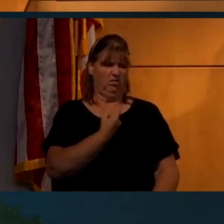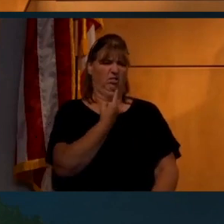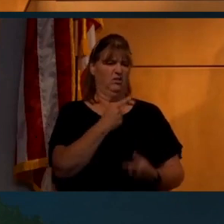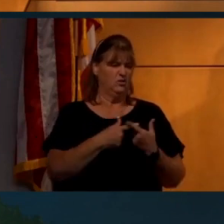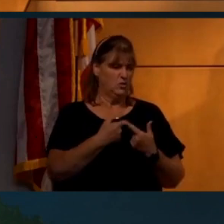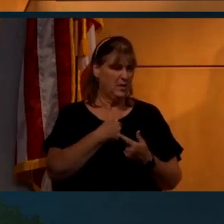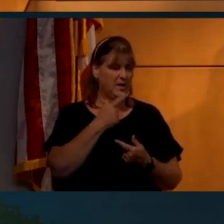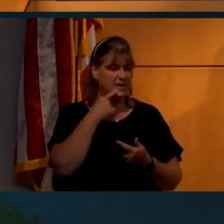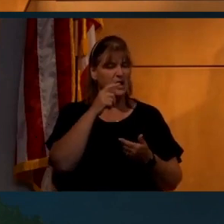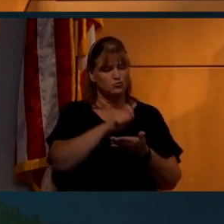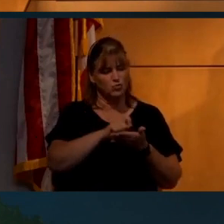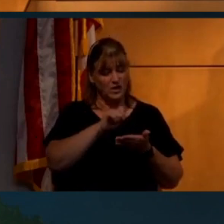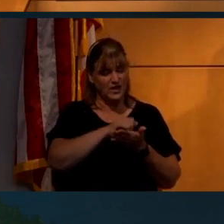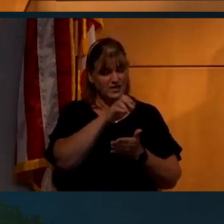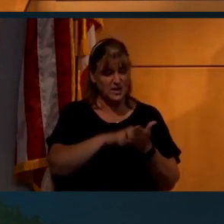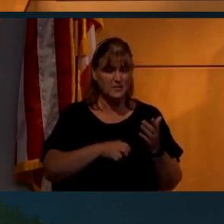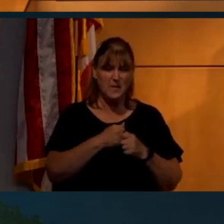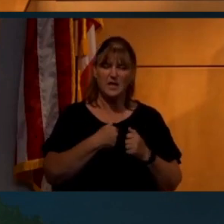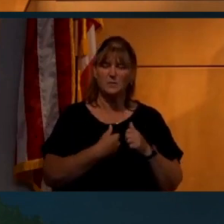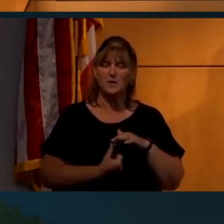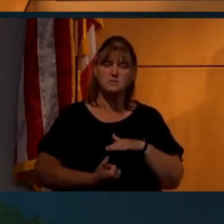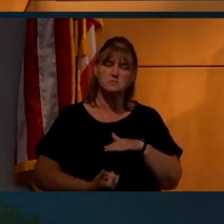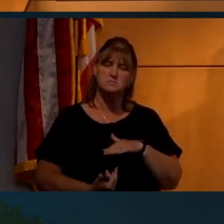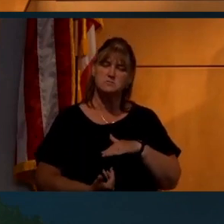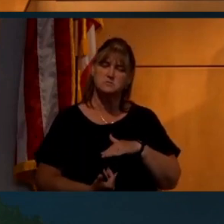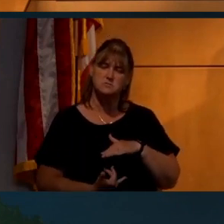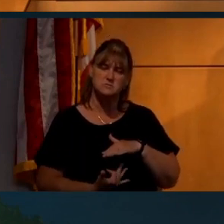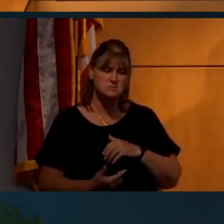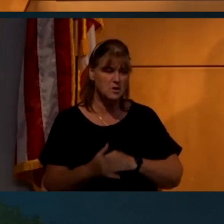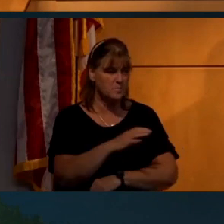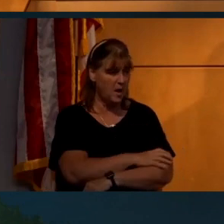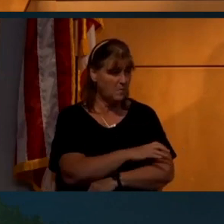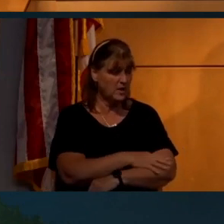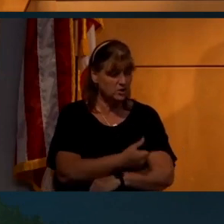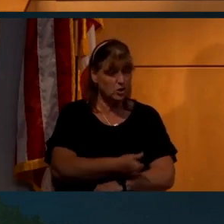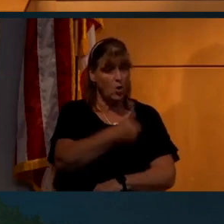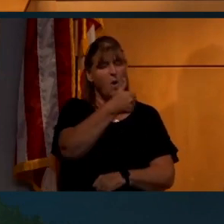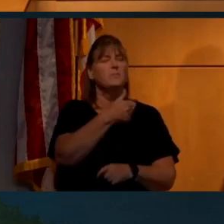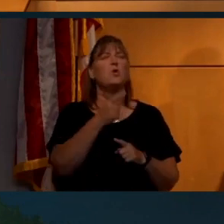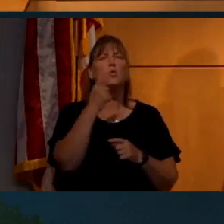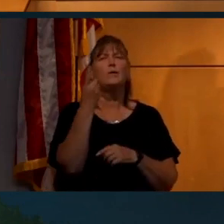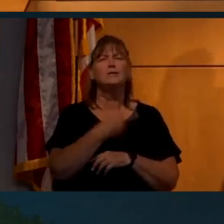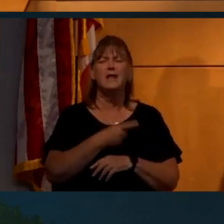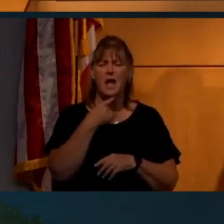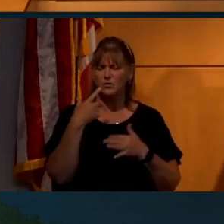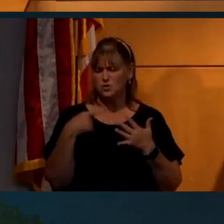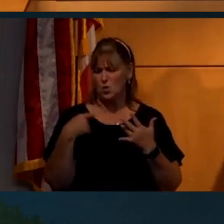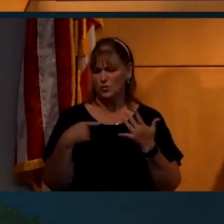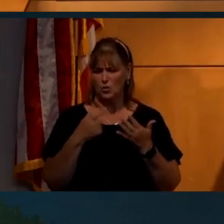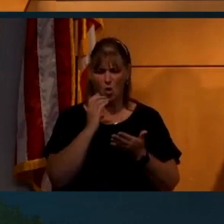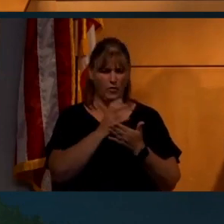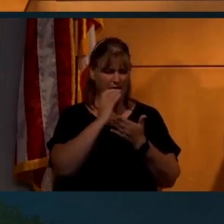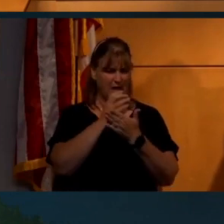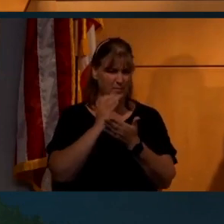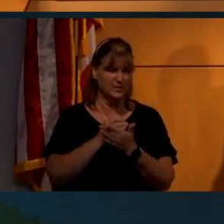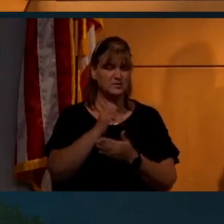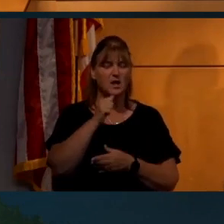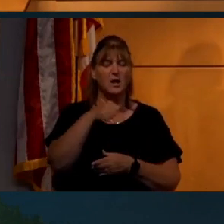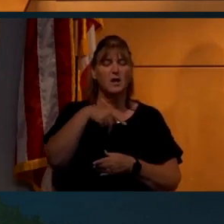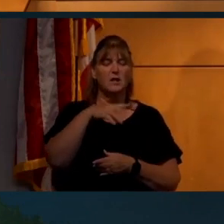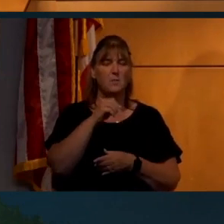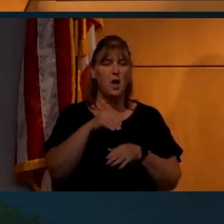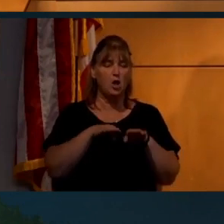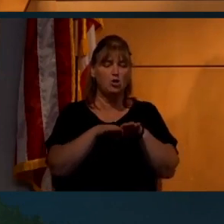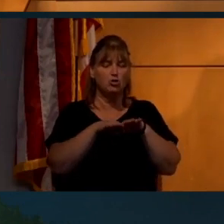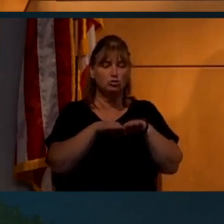chapter, it was really, really making my blood pressure go up. And one day I was going through all of the lunar images. There's the Apollo Lunar